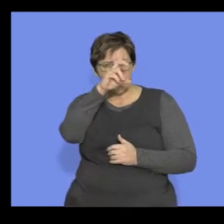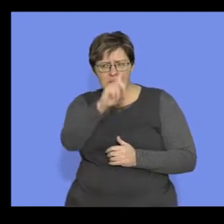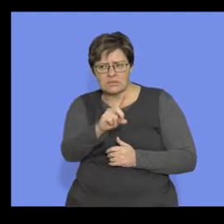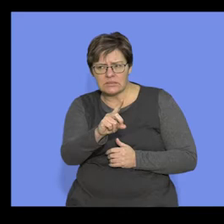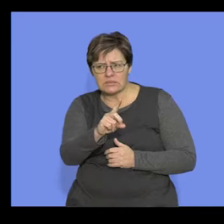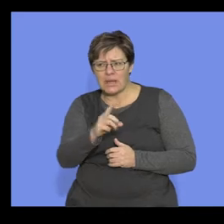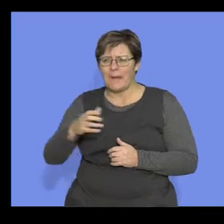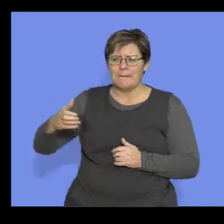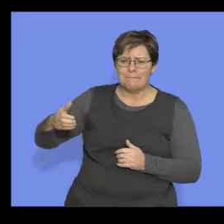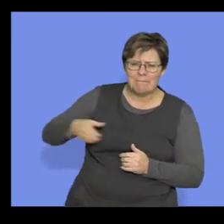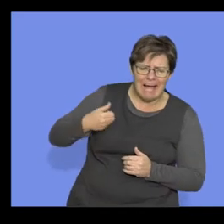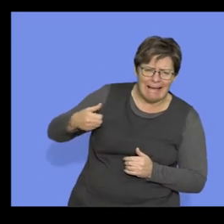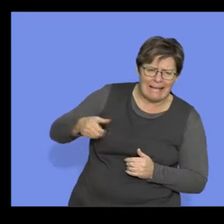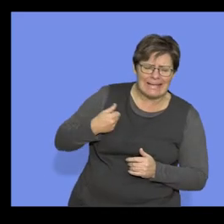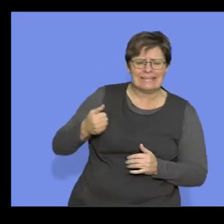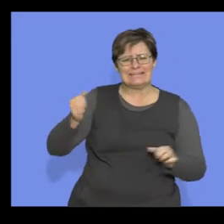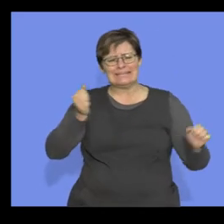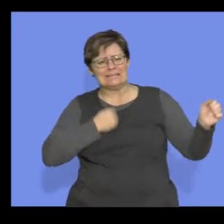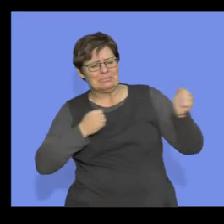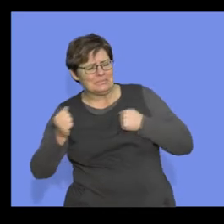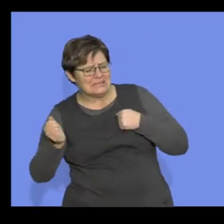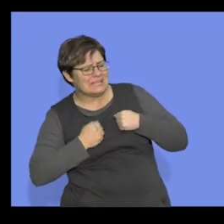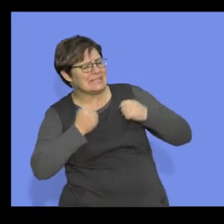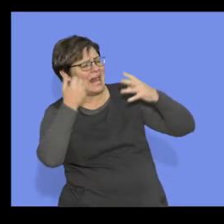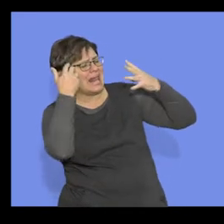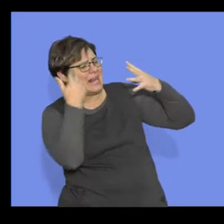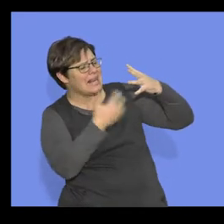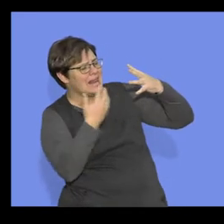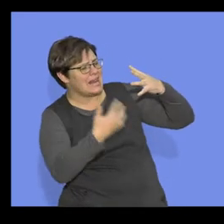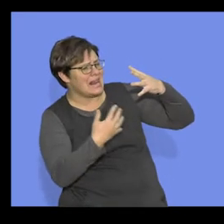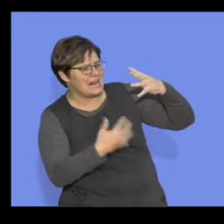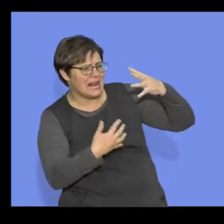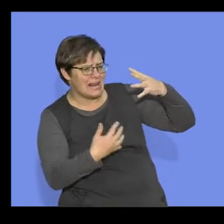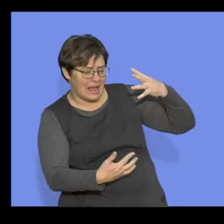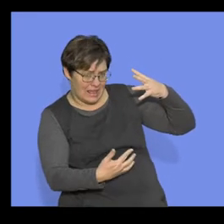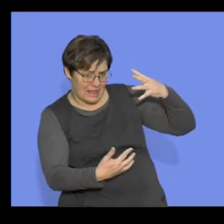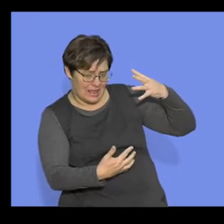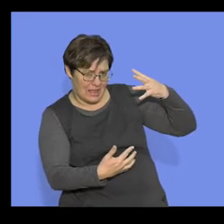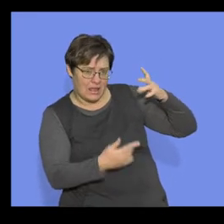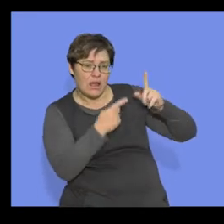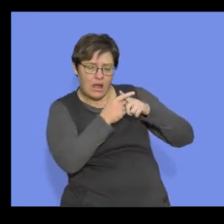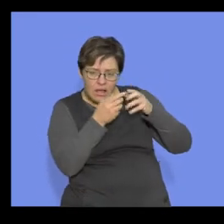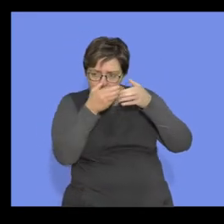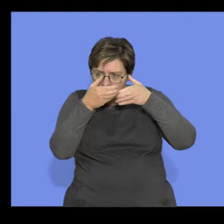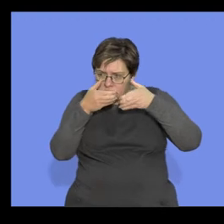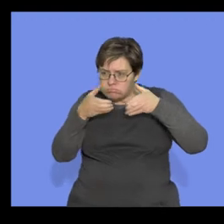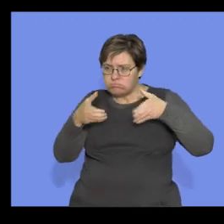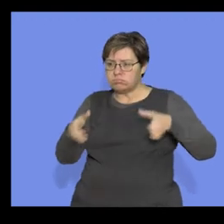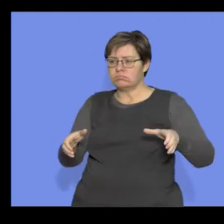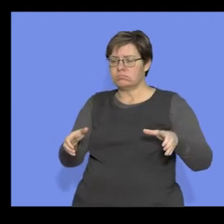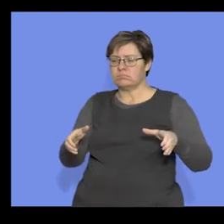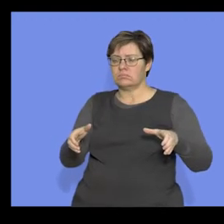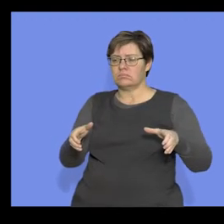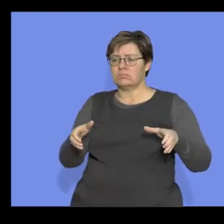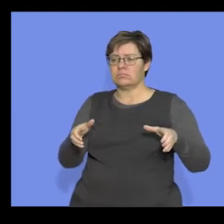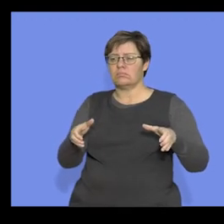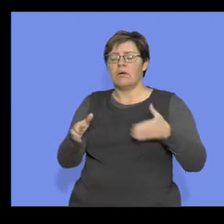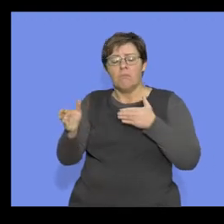all the monkeys, all the chimpanzees, all of the orangutans, split into